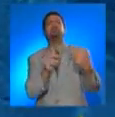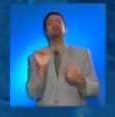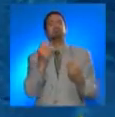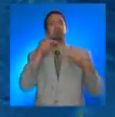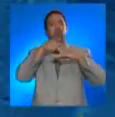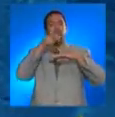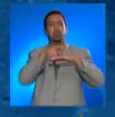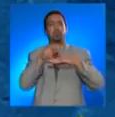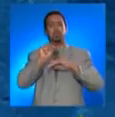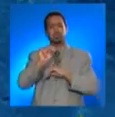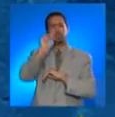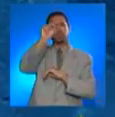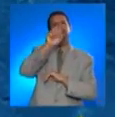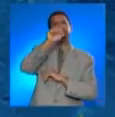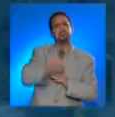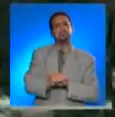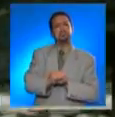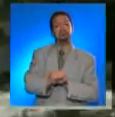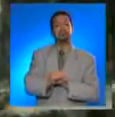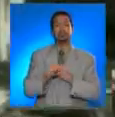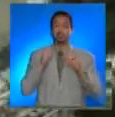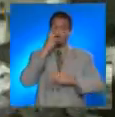north and south of Puerto Rico.